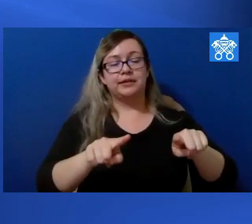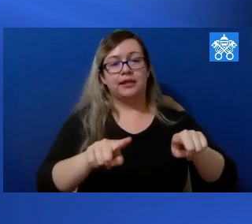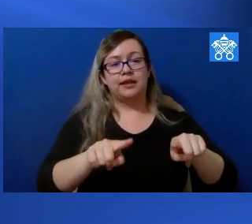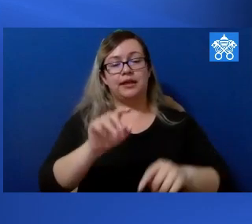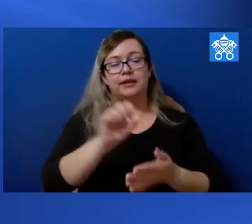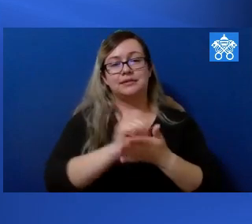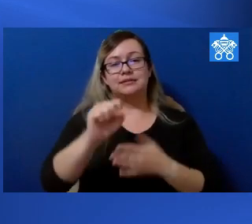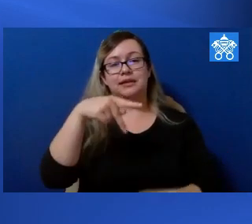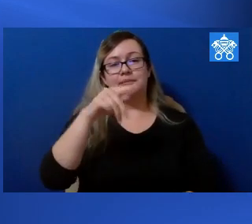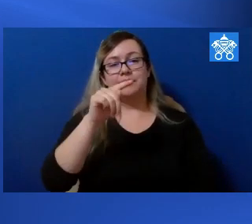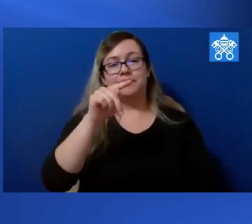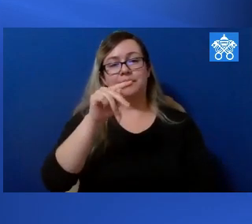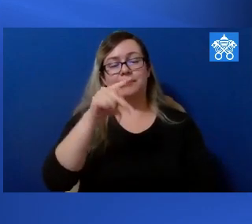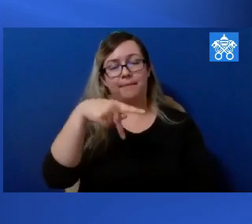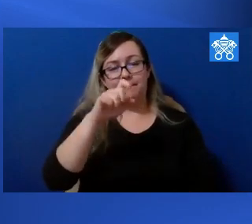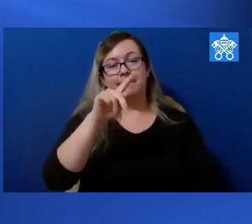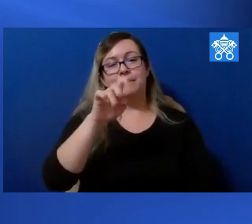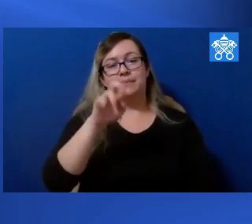as is the Wednesday general audience.